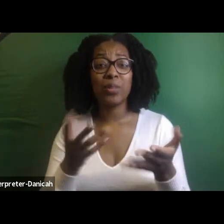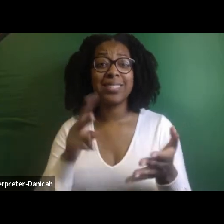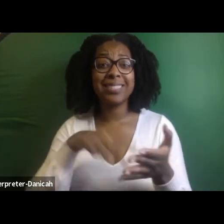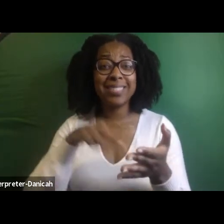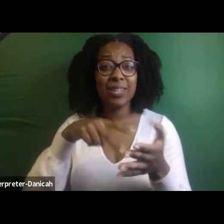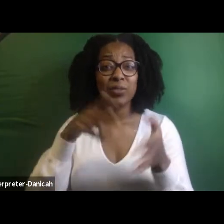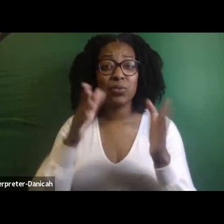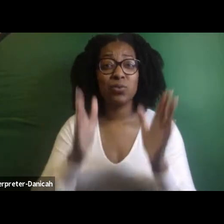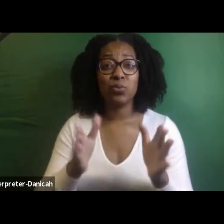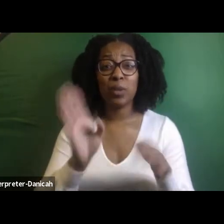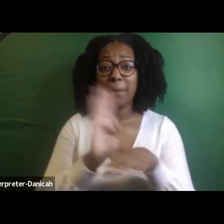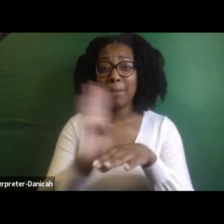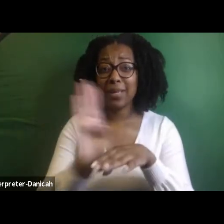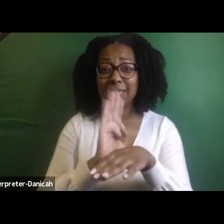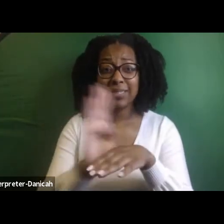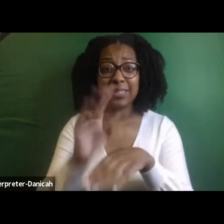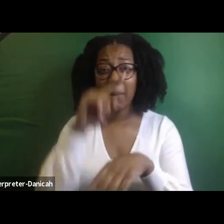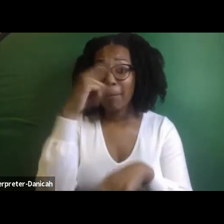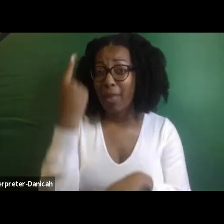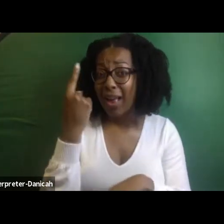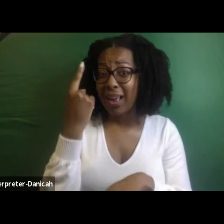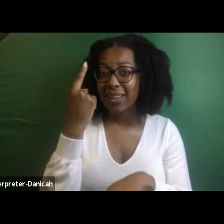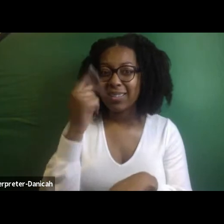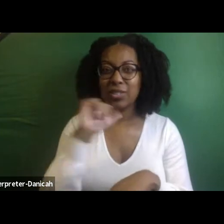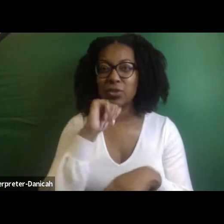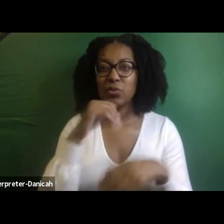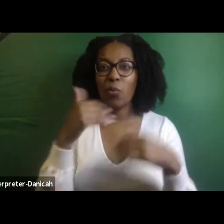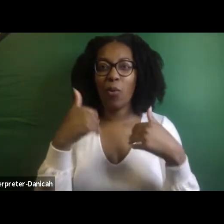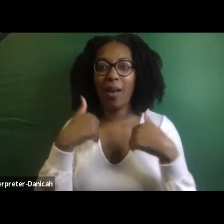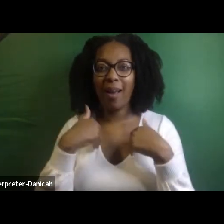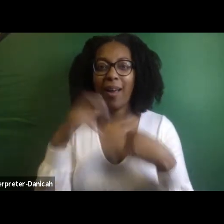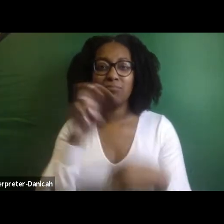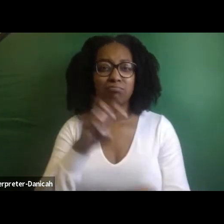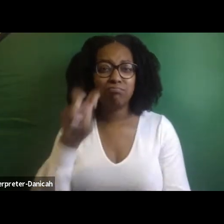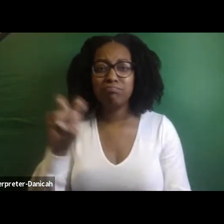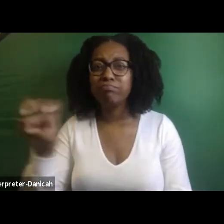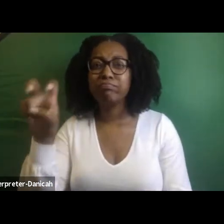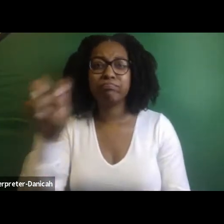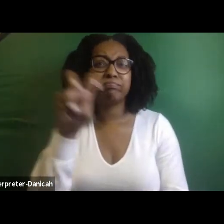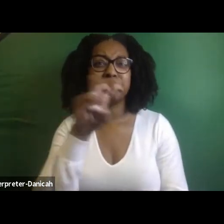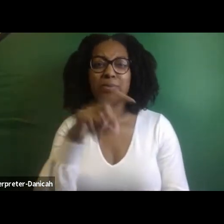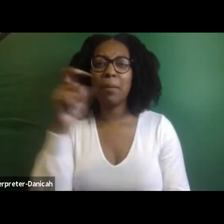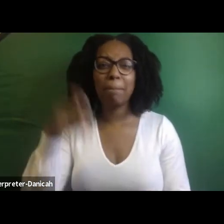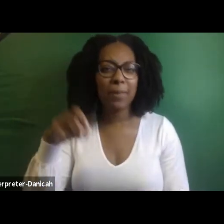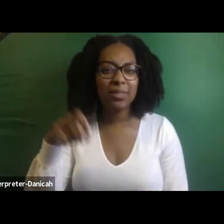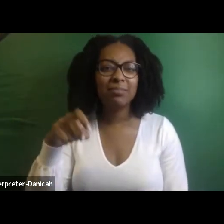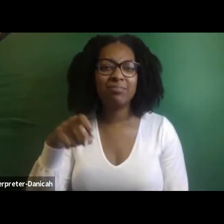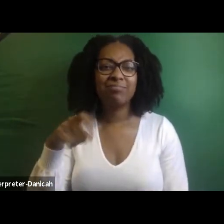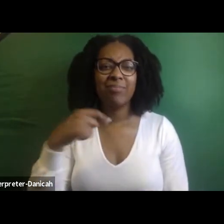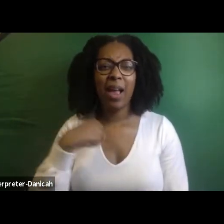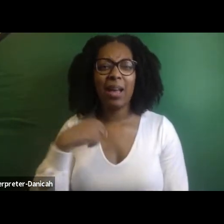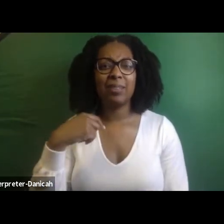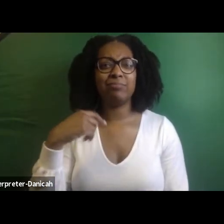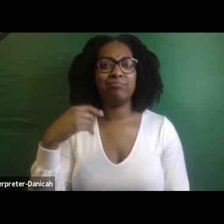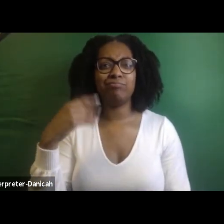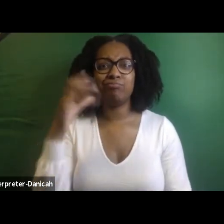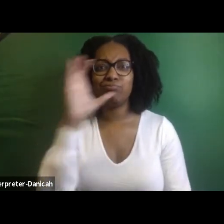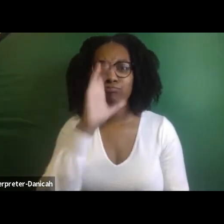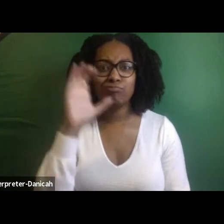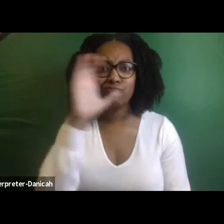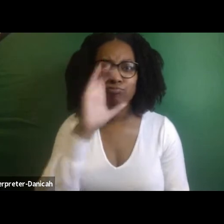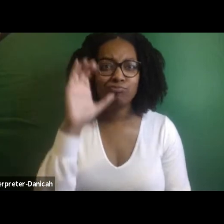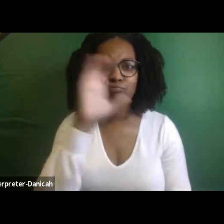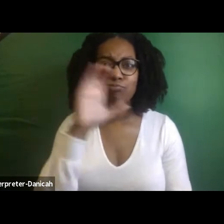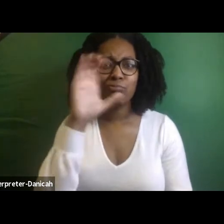time growing up. And so I full circle thinking for a long time, being in search of looking for like models and